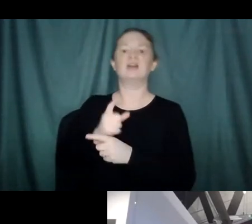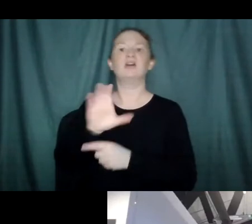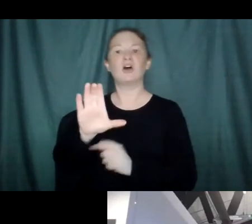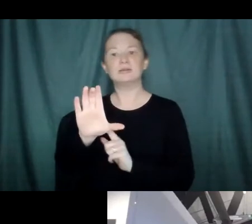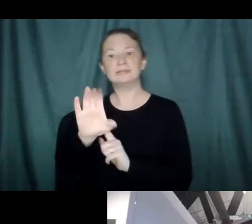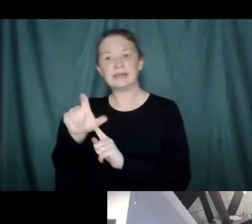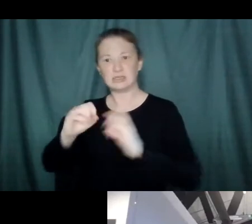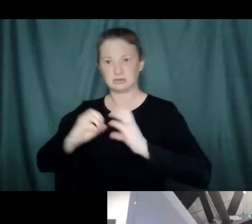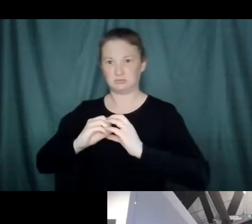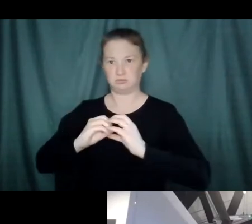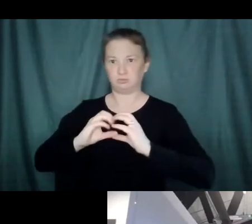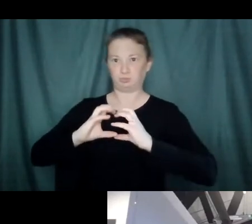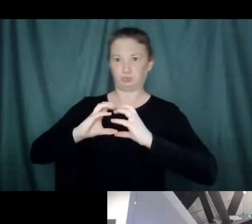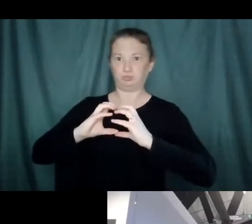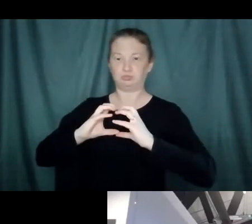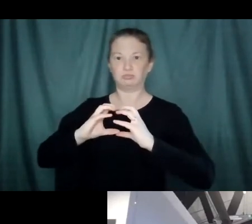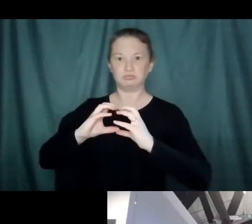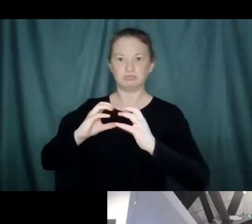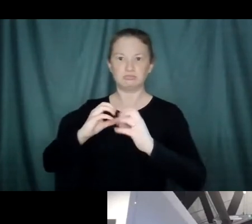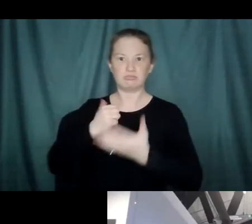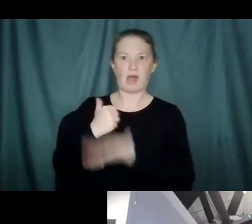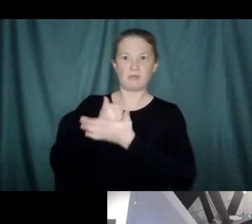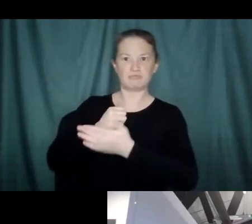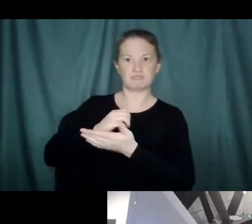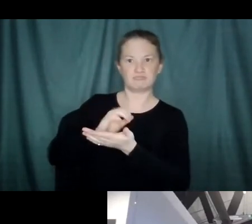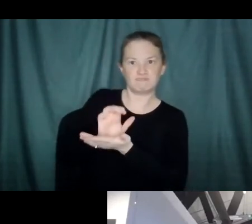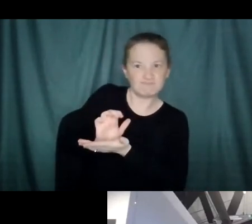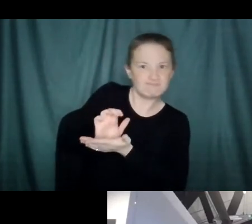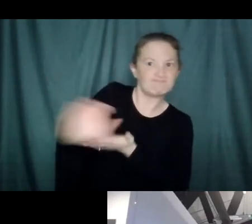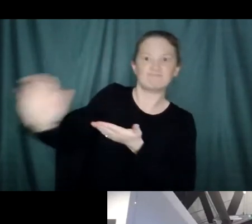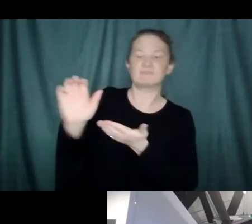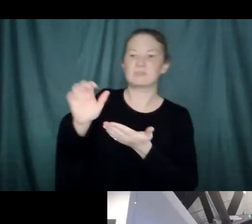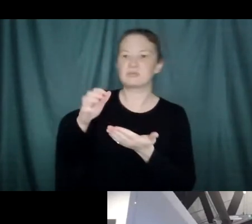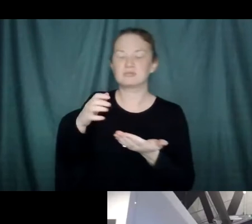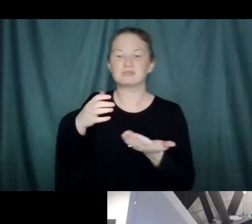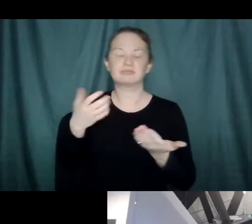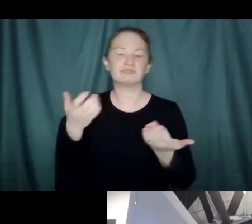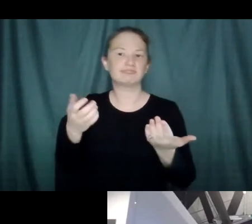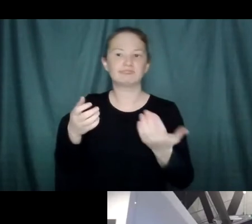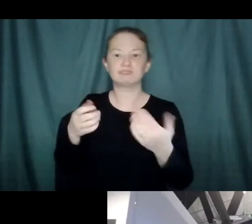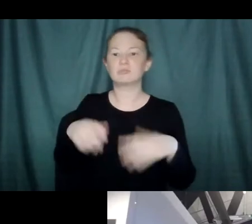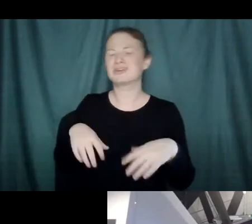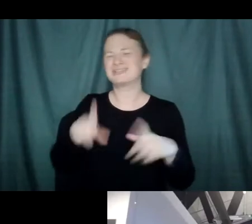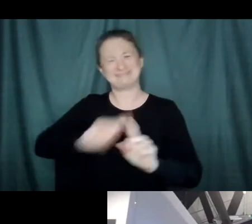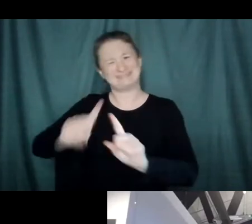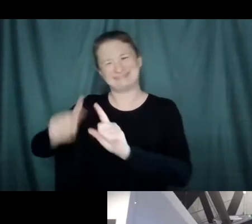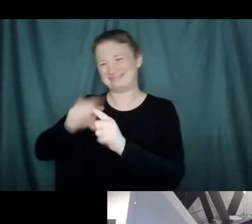eliminate a hiding place for, say, viruses or cancer. There are a number of different components, but